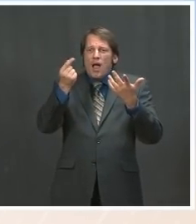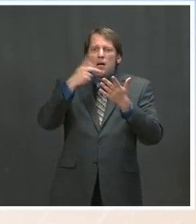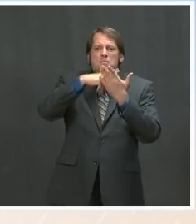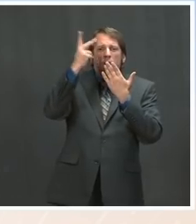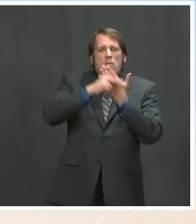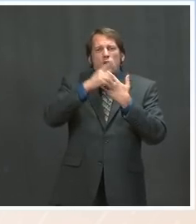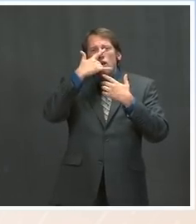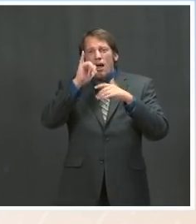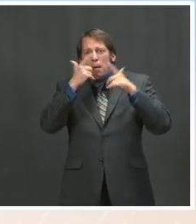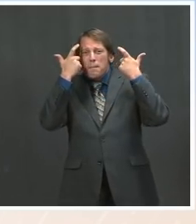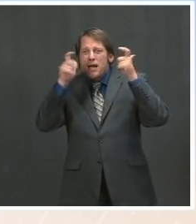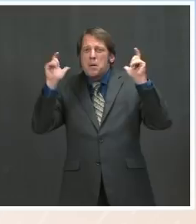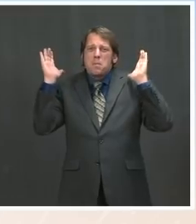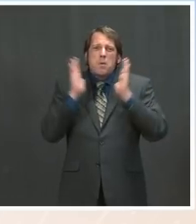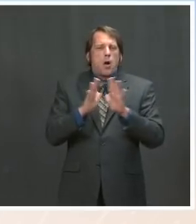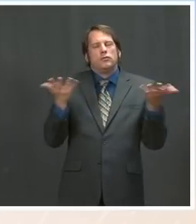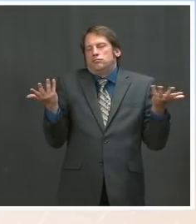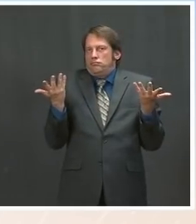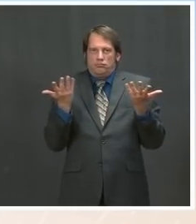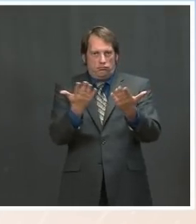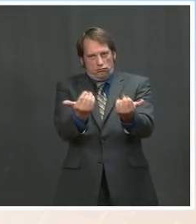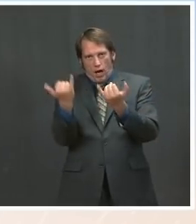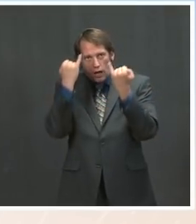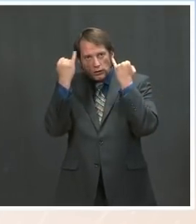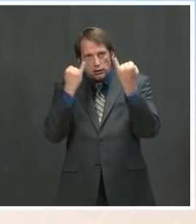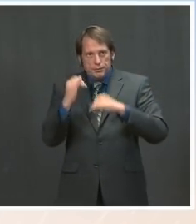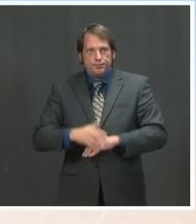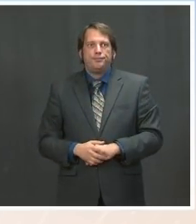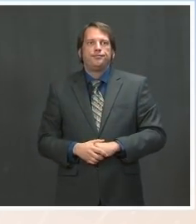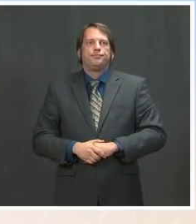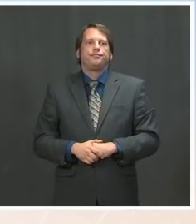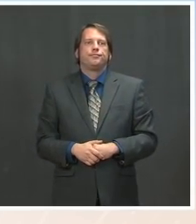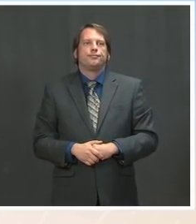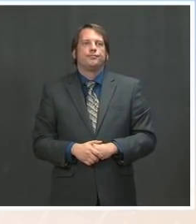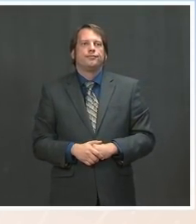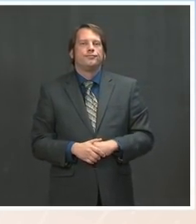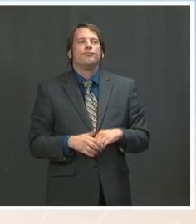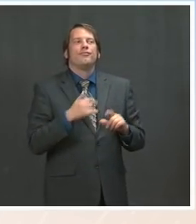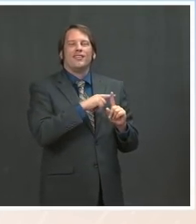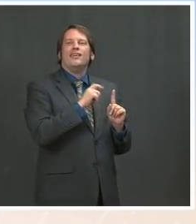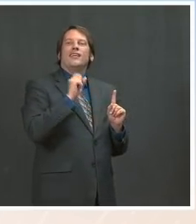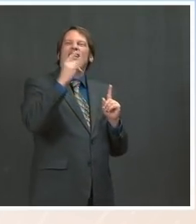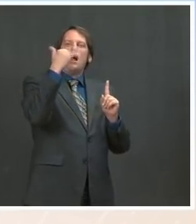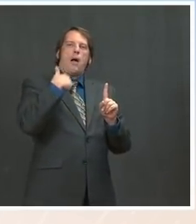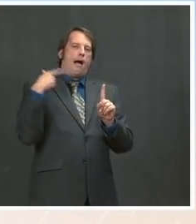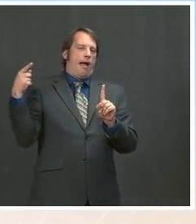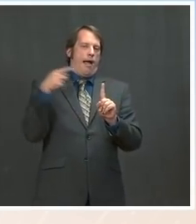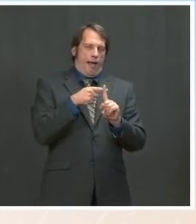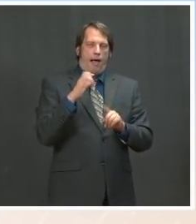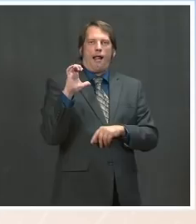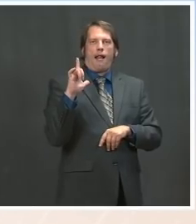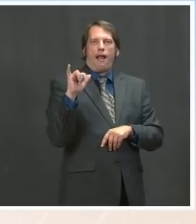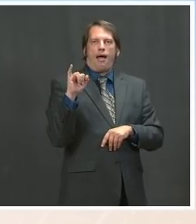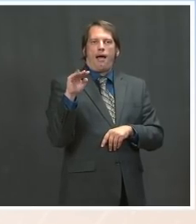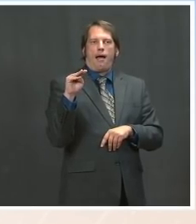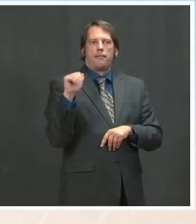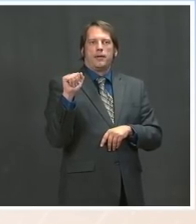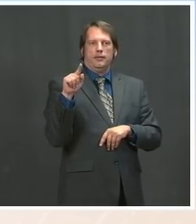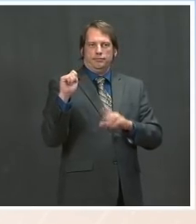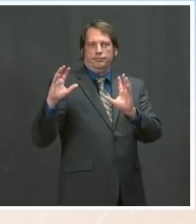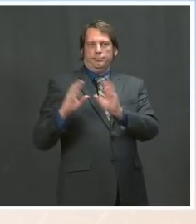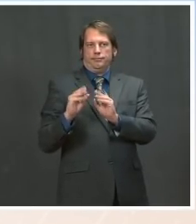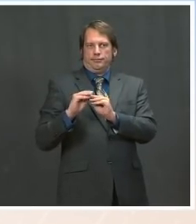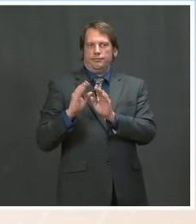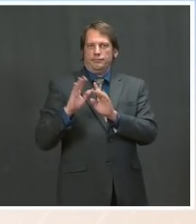the climate summit, I know you don't want to get ahead of the decision on emissions targets for 2030. But